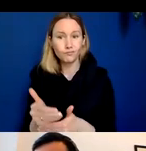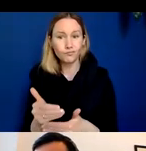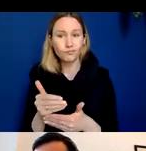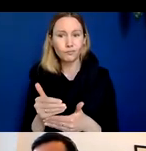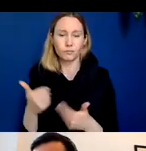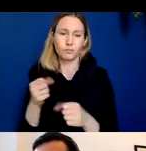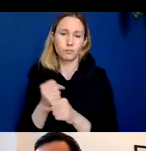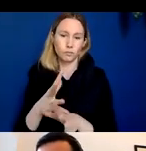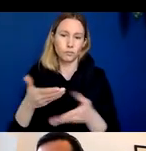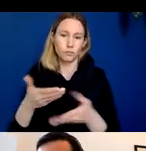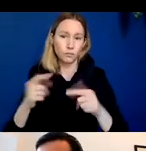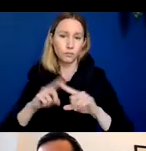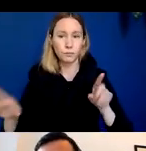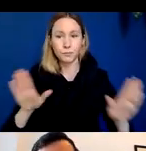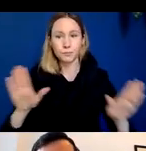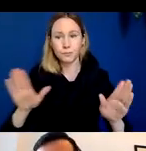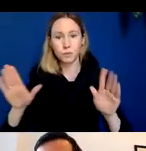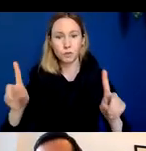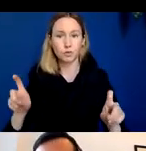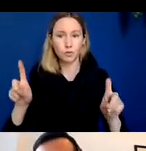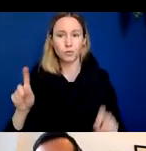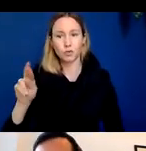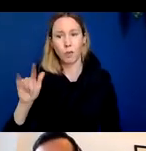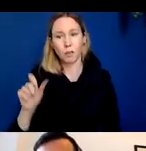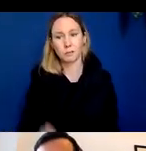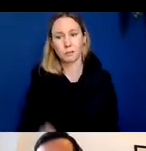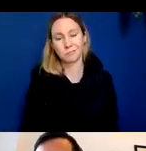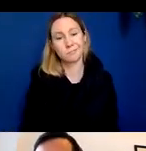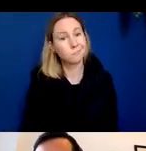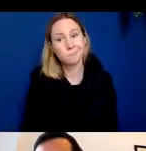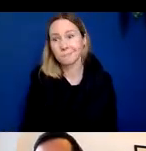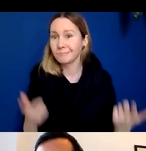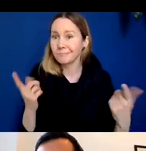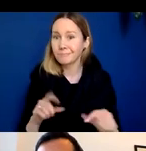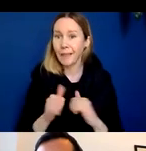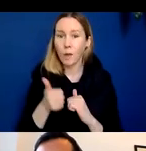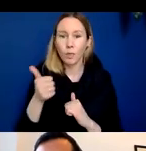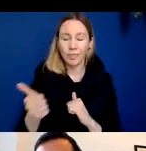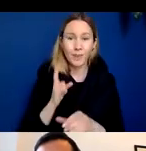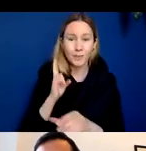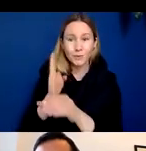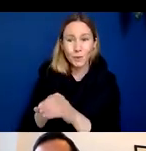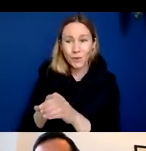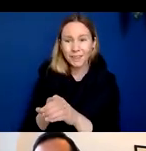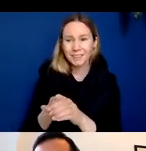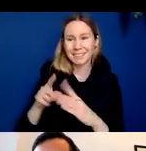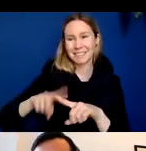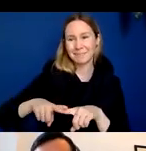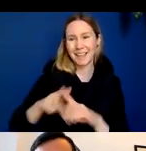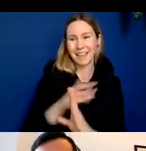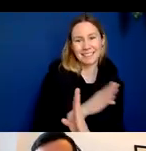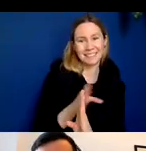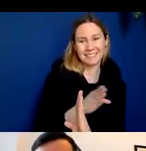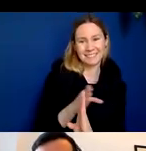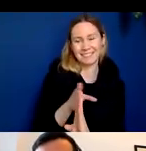discrepancy between the two trials just it just happened to be the way people were enrolled in these trials patients in the